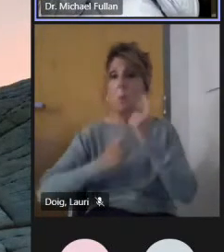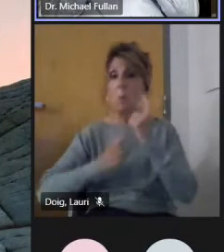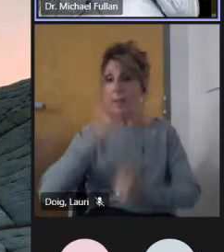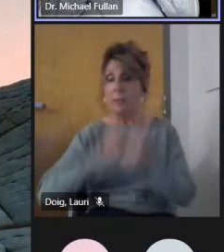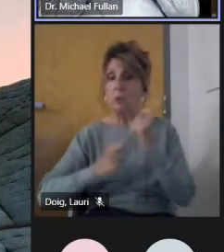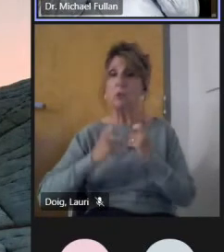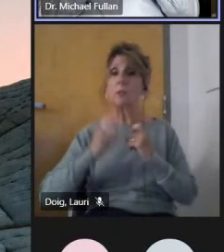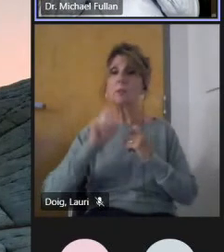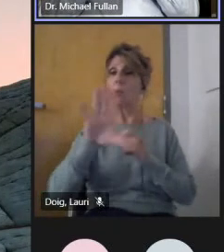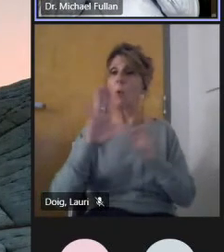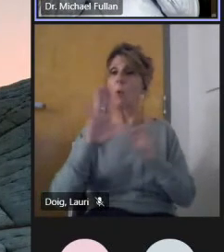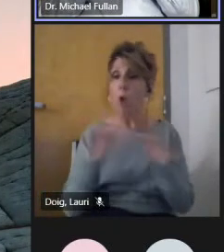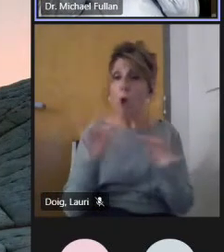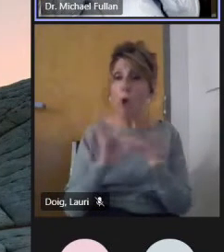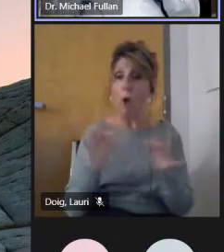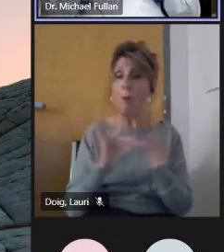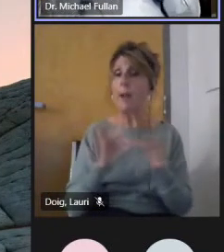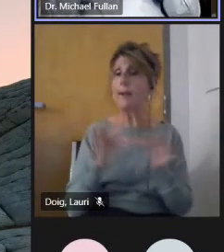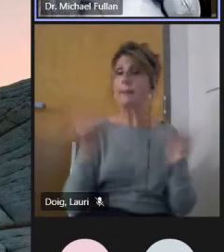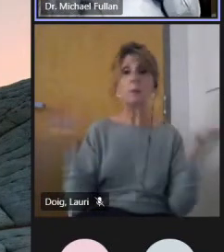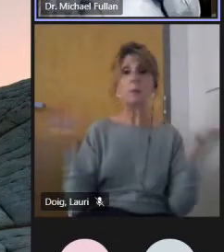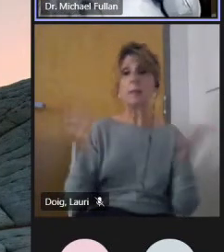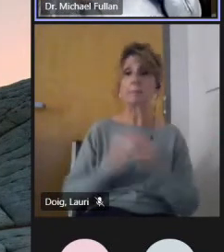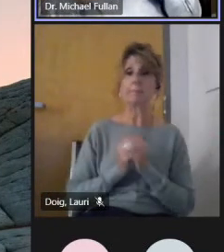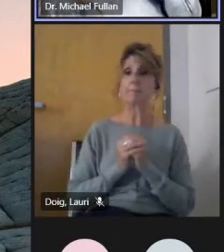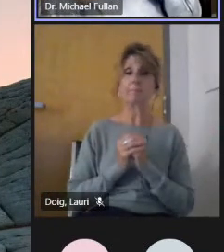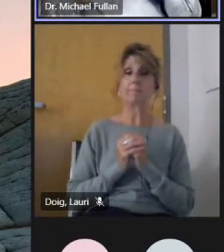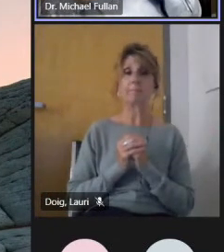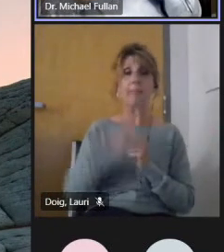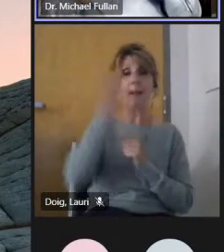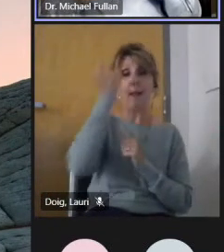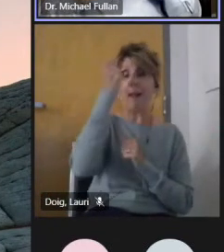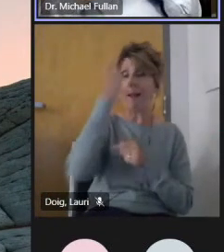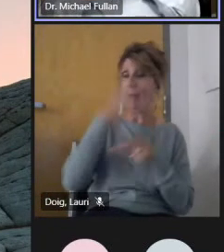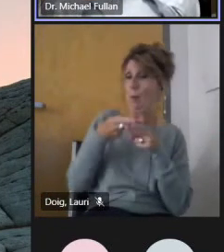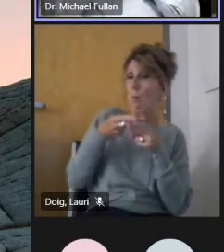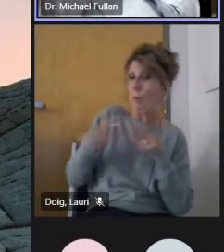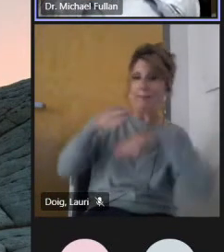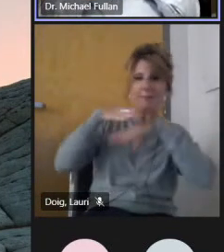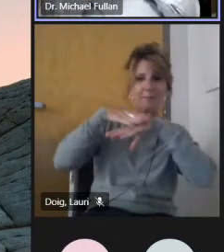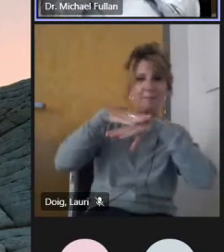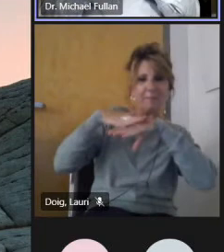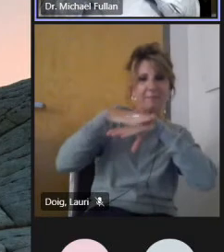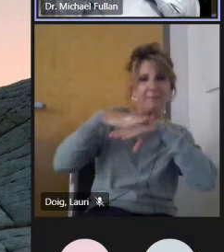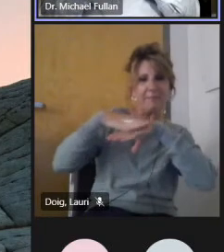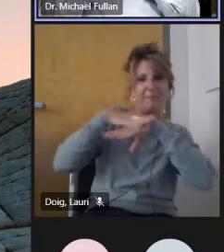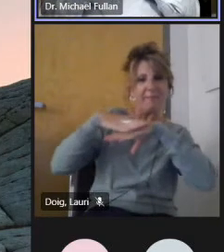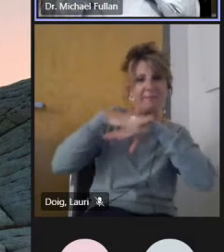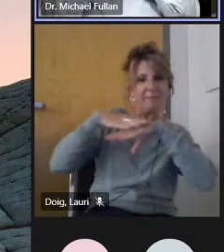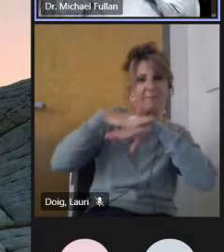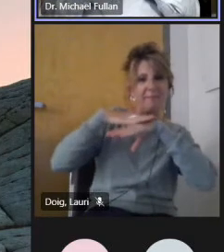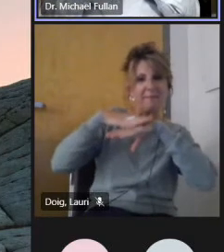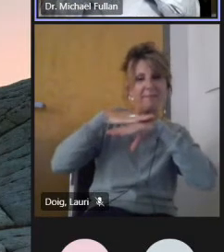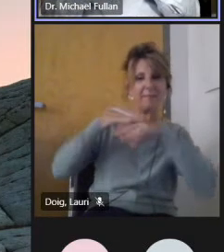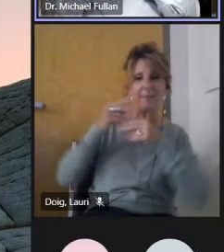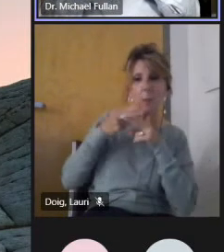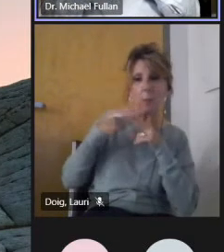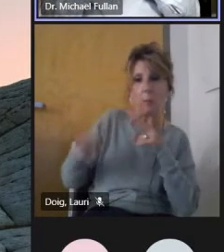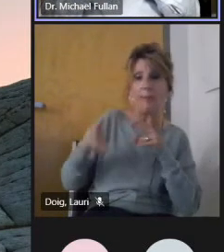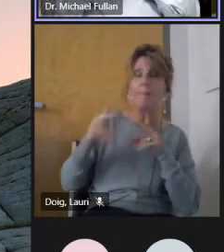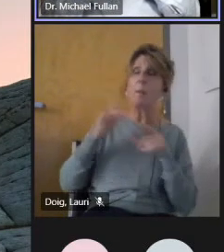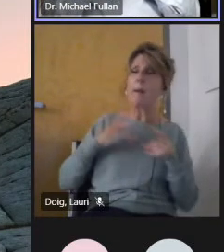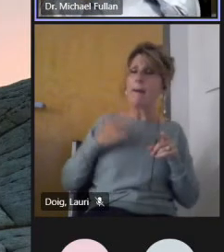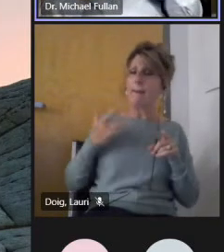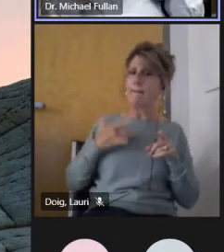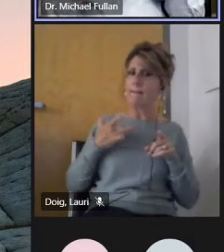observations, let's close with it. This is only like a quick one shot and visit, obviously, but it represents a lot of work that you are doing